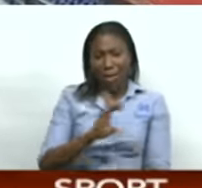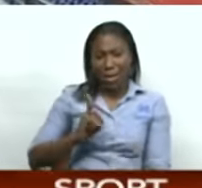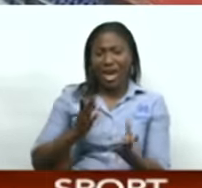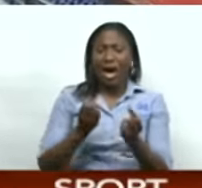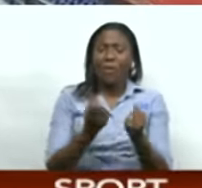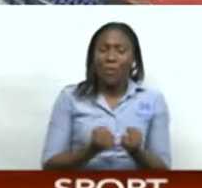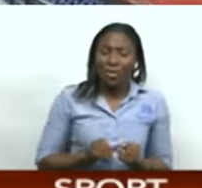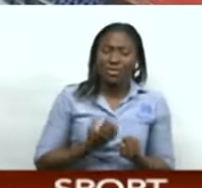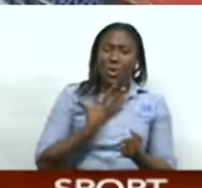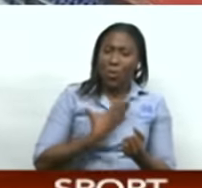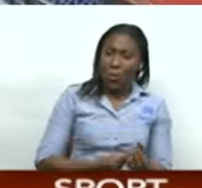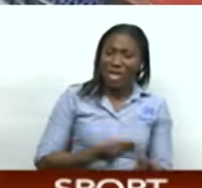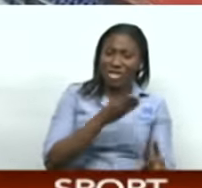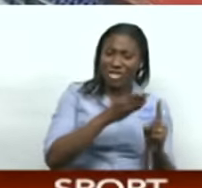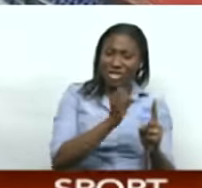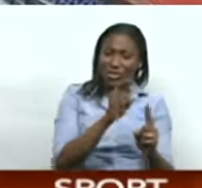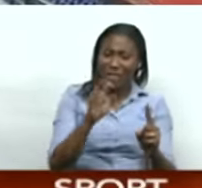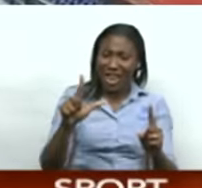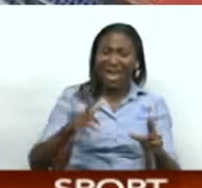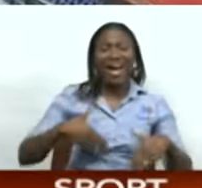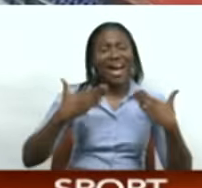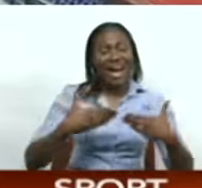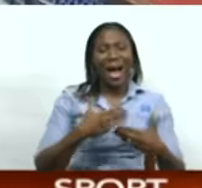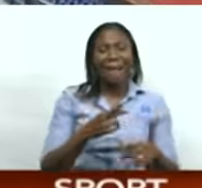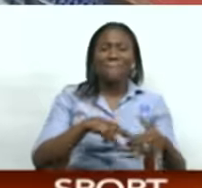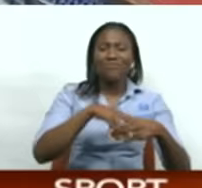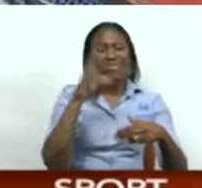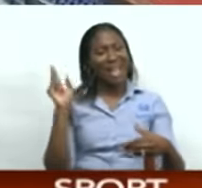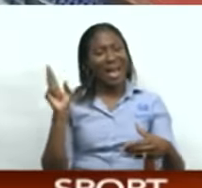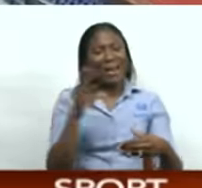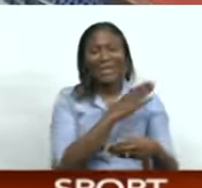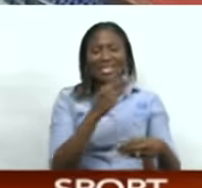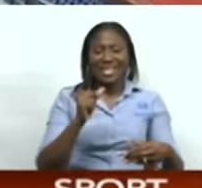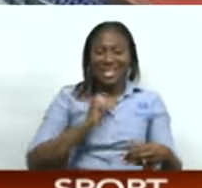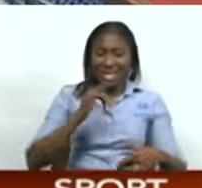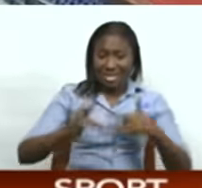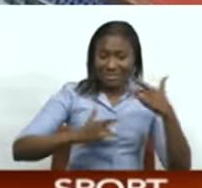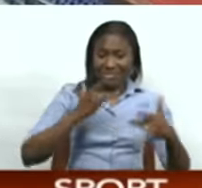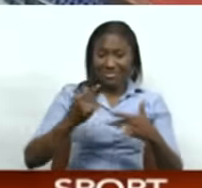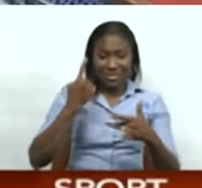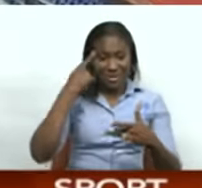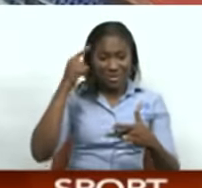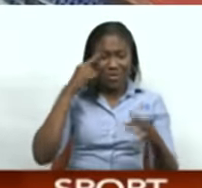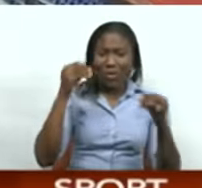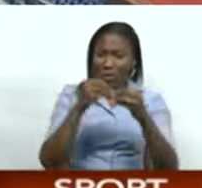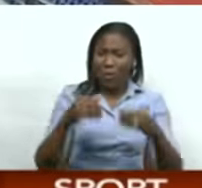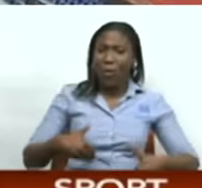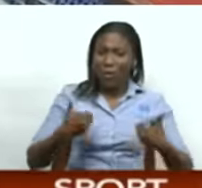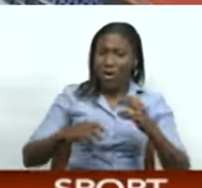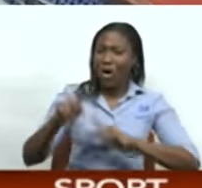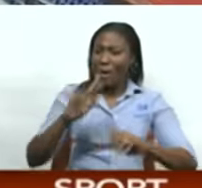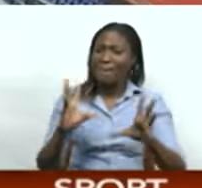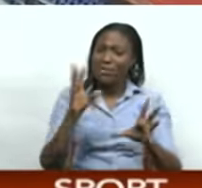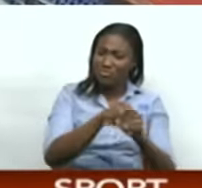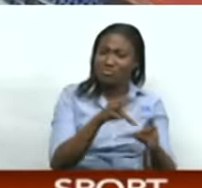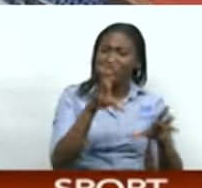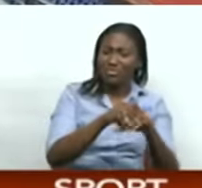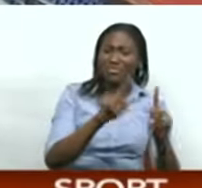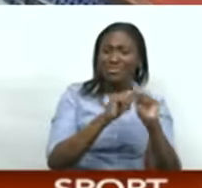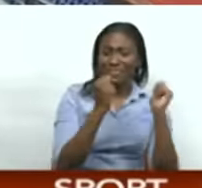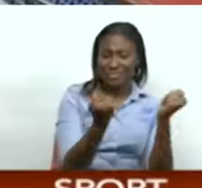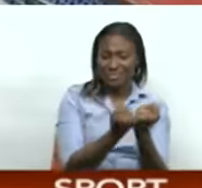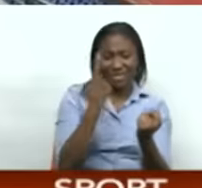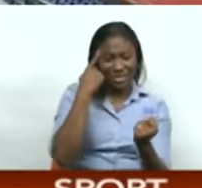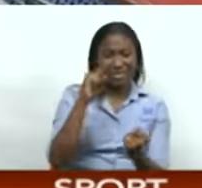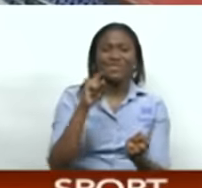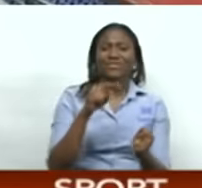Sunil a very happy retirement. And, you know, I look forward working with him to bringing out more youngsters to gain entry into the international